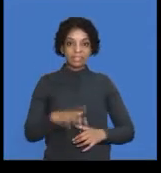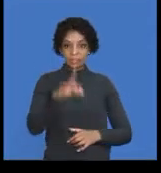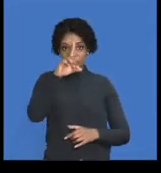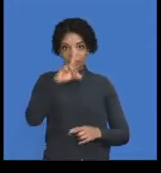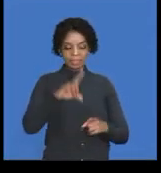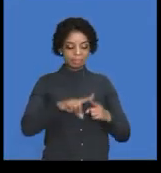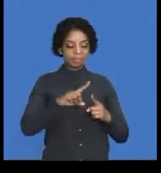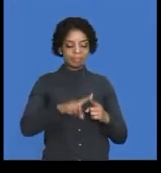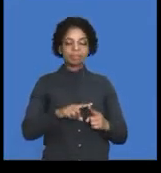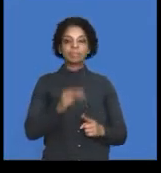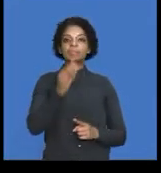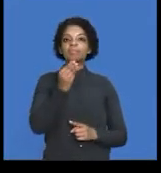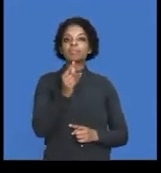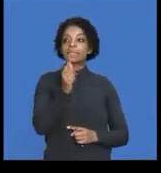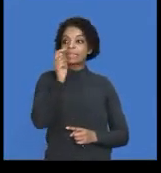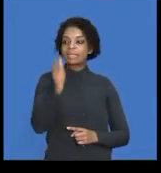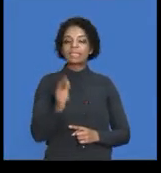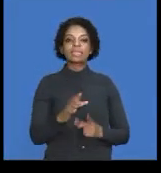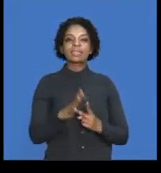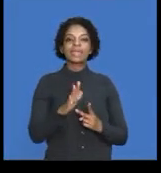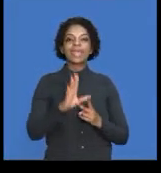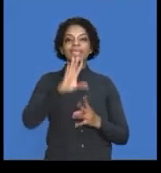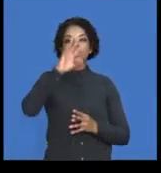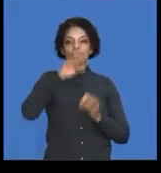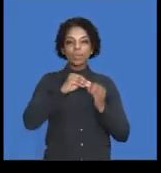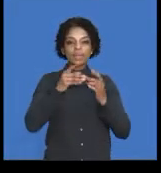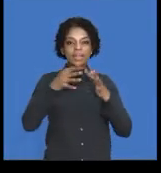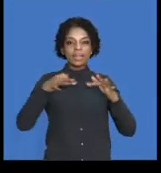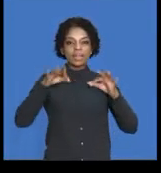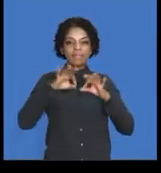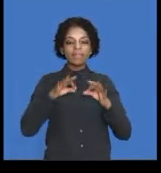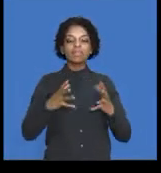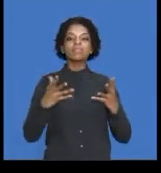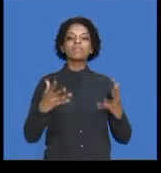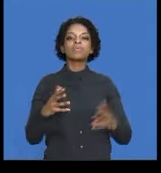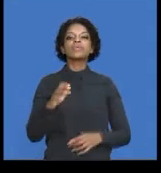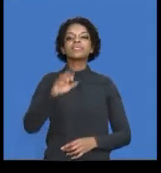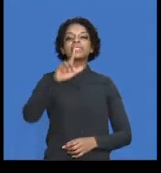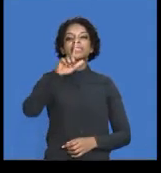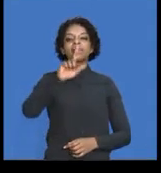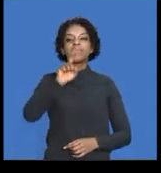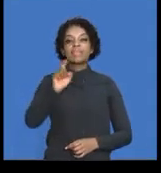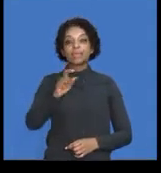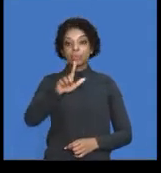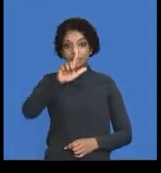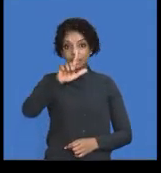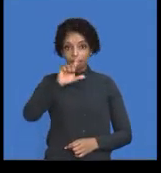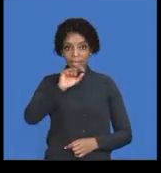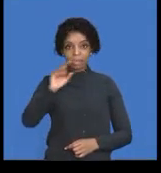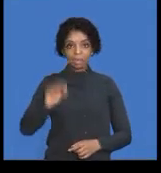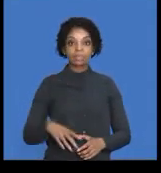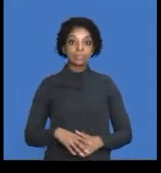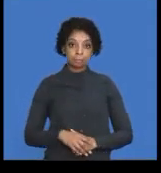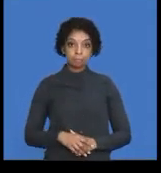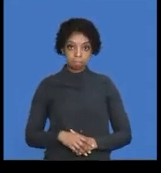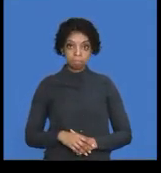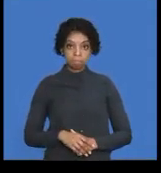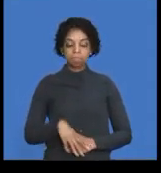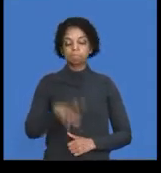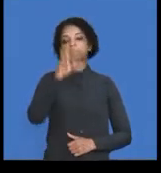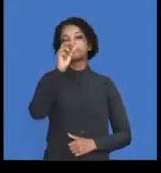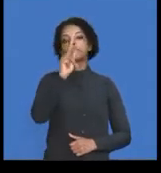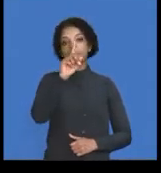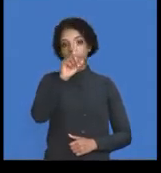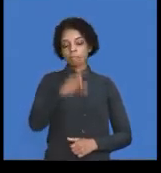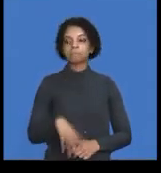the bank amount as well as the discount to give you a total value of 7,700. Okay,